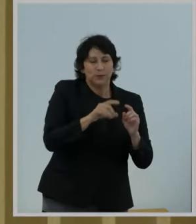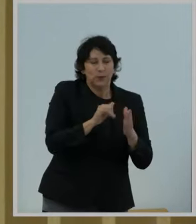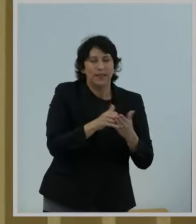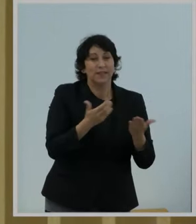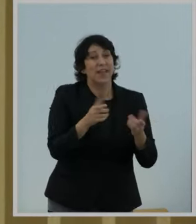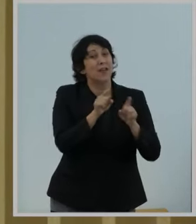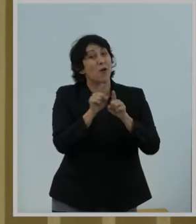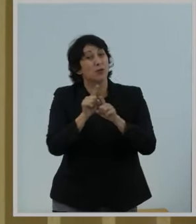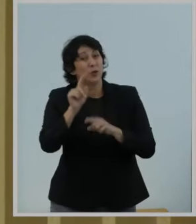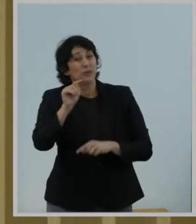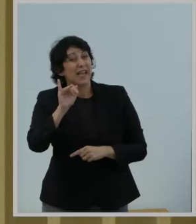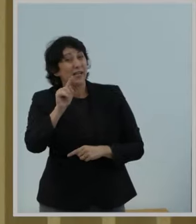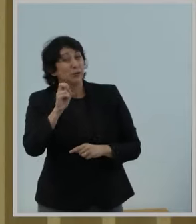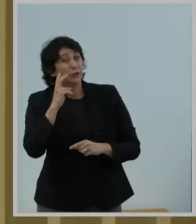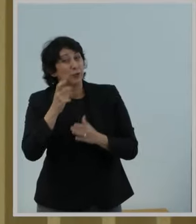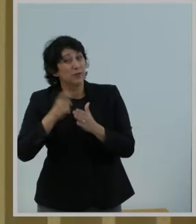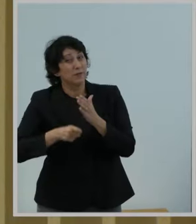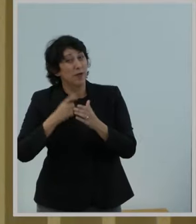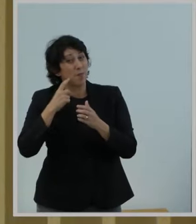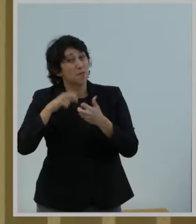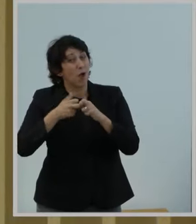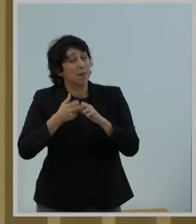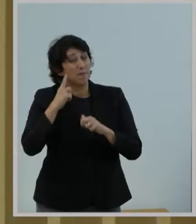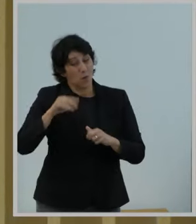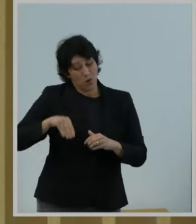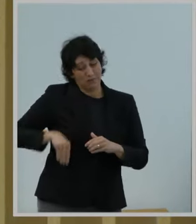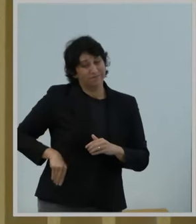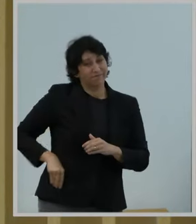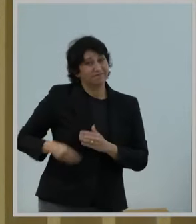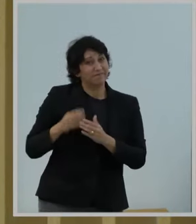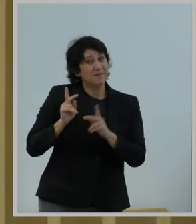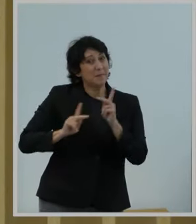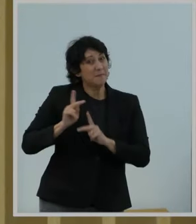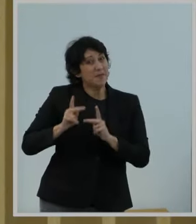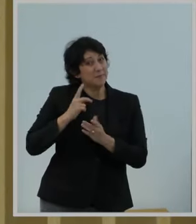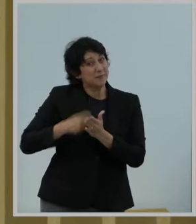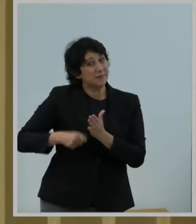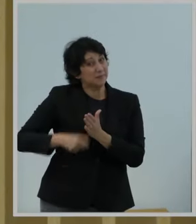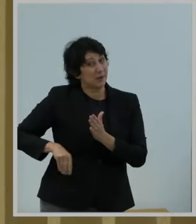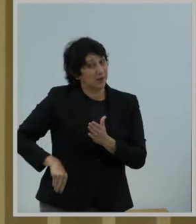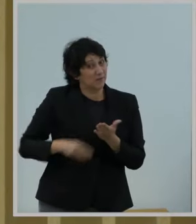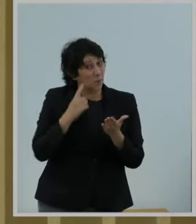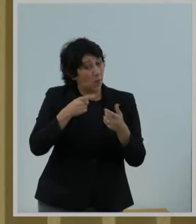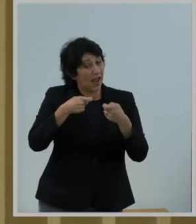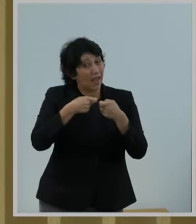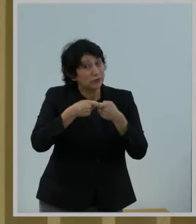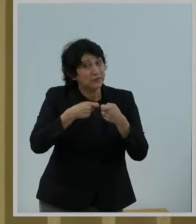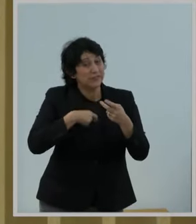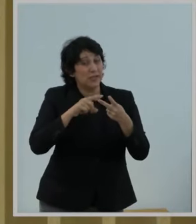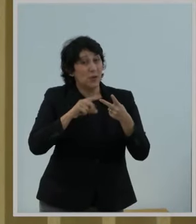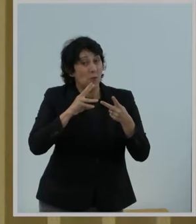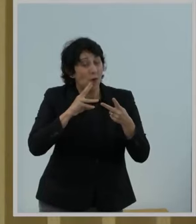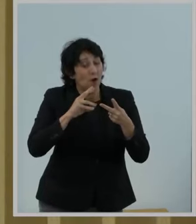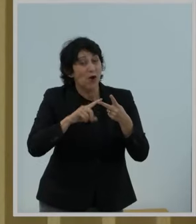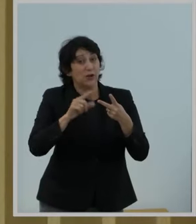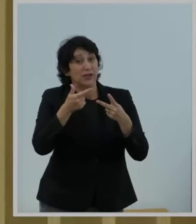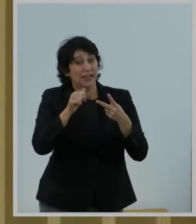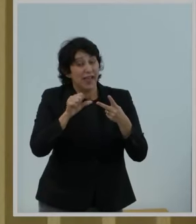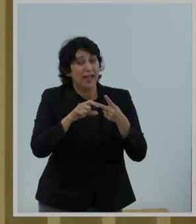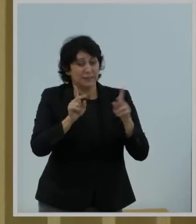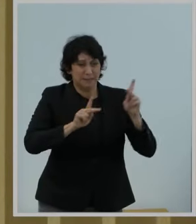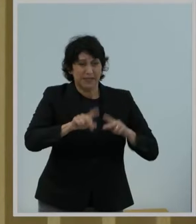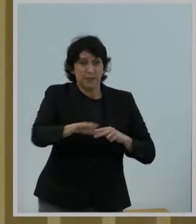their pocketbook. In fact, prices for utility-regulated services like electricity, water, and gas